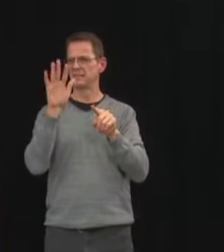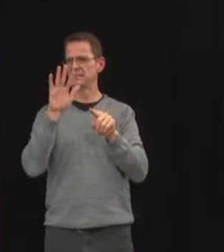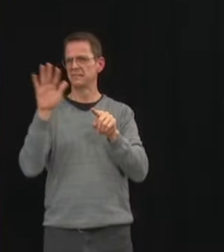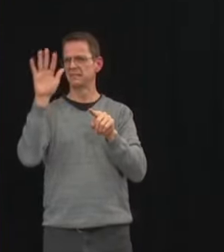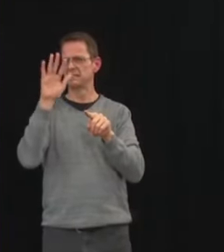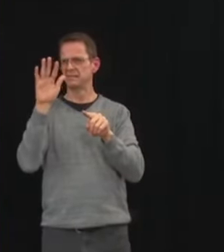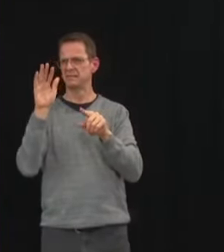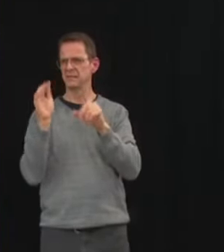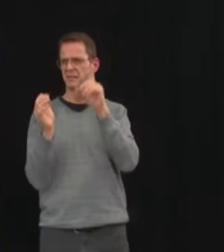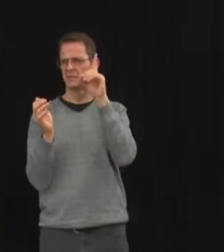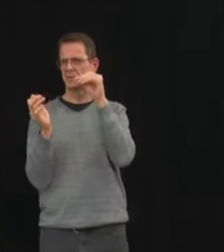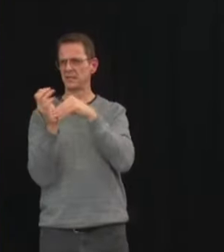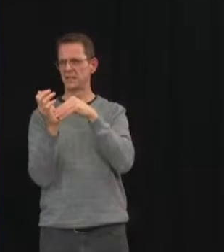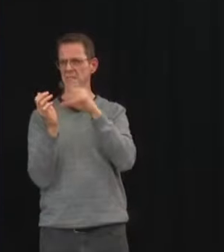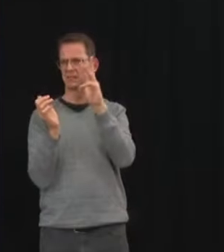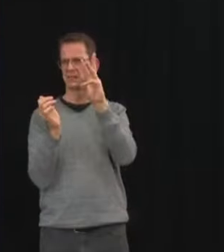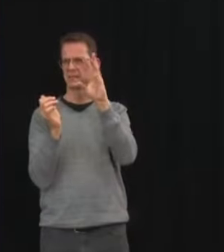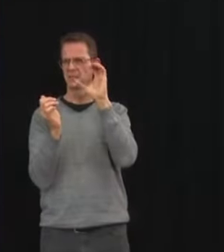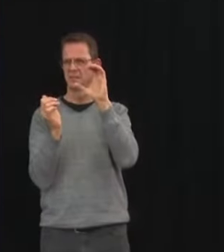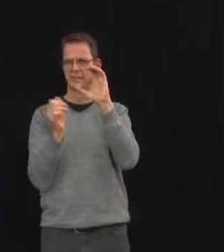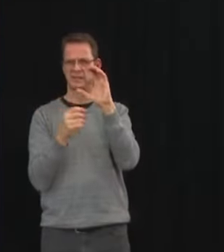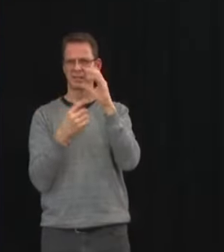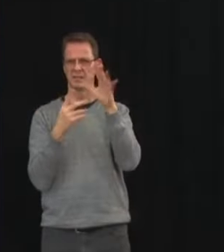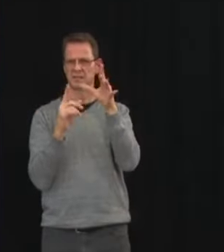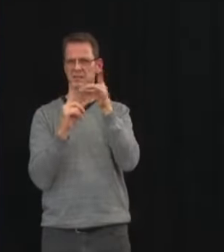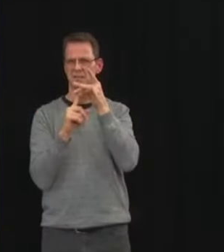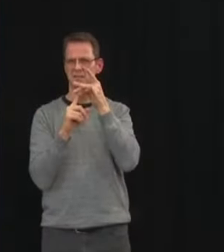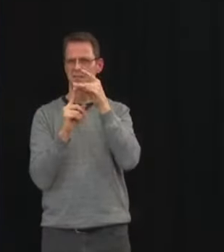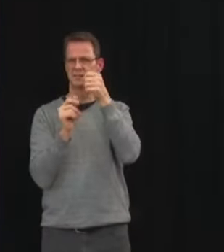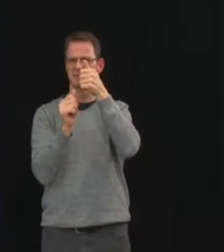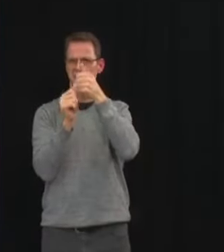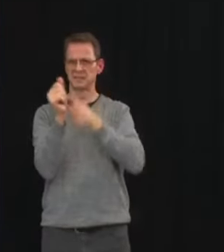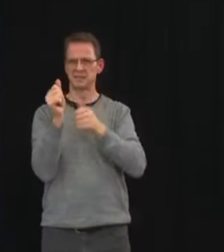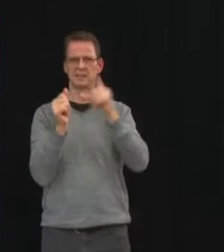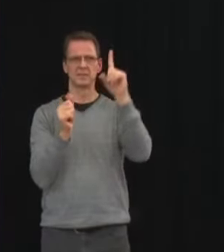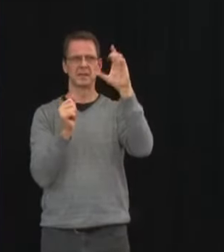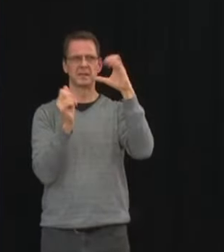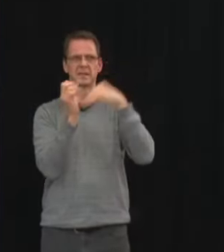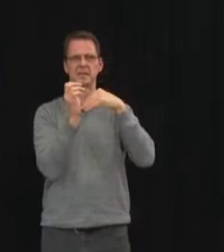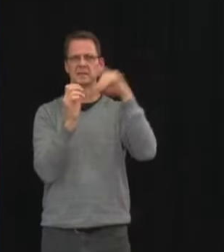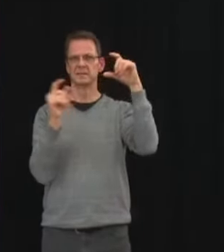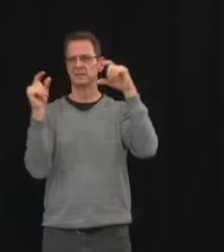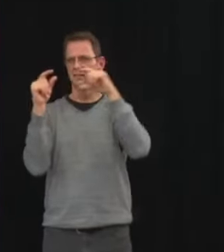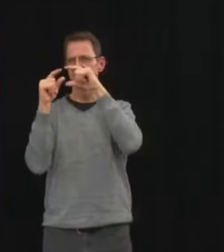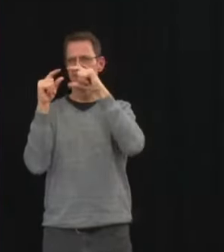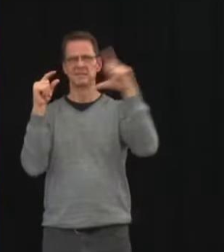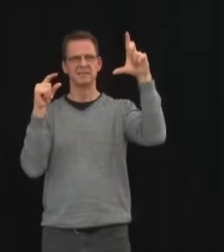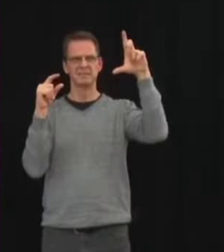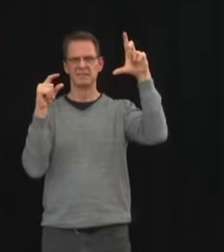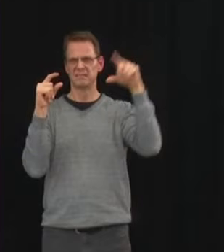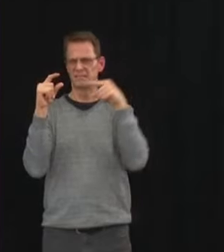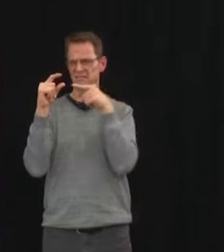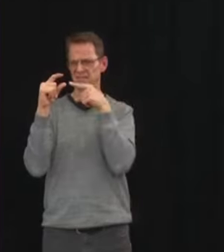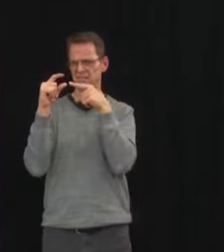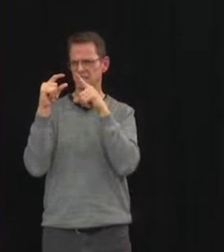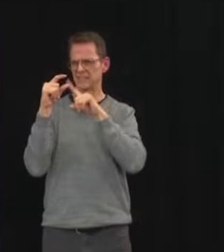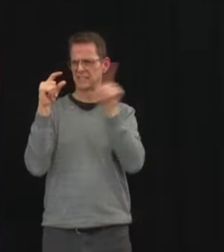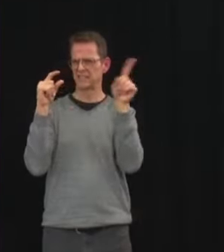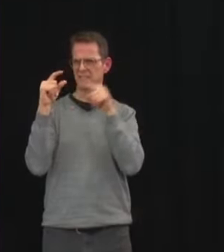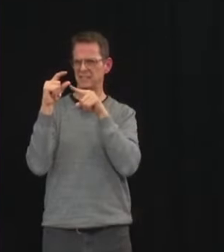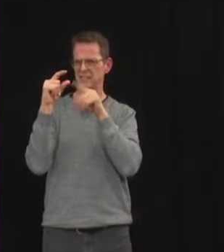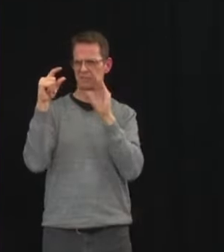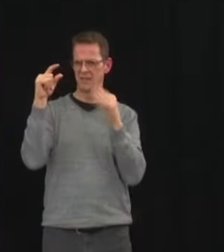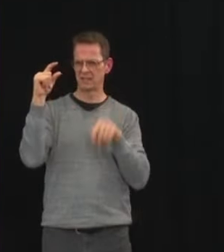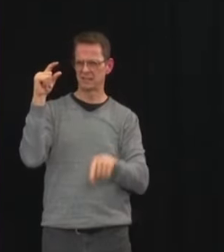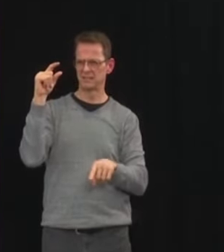um i think of our top 12 local geographic areas for active cases if i'm not mistaken nine or ten